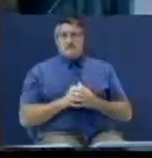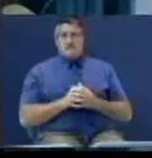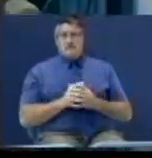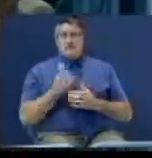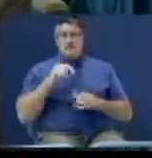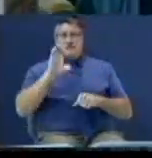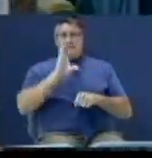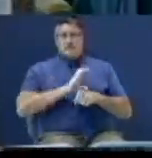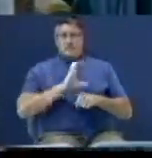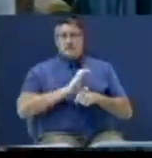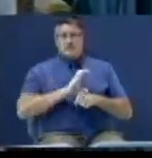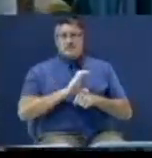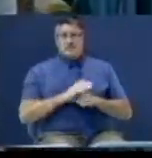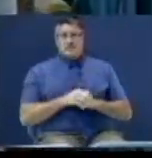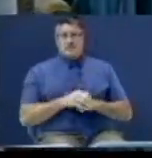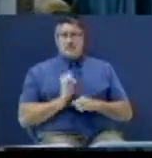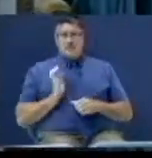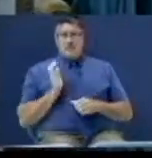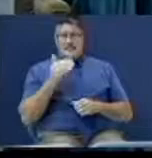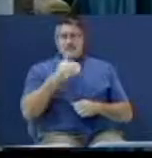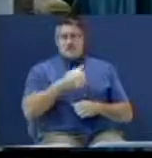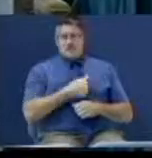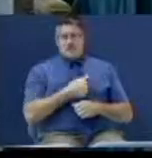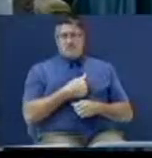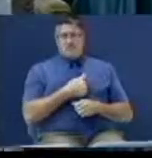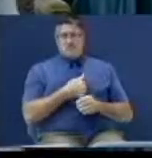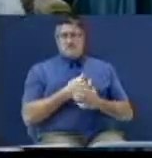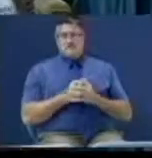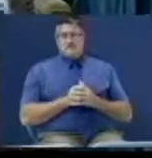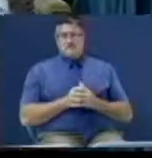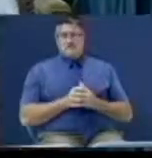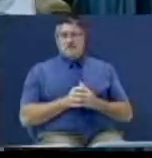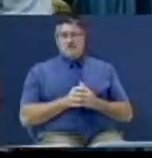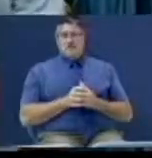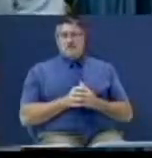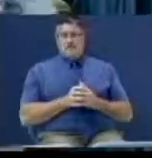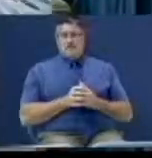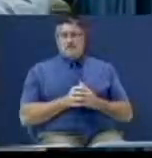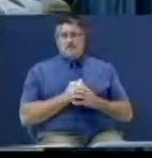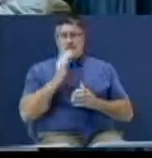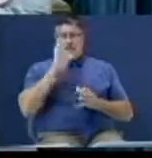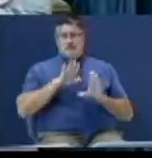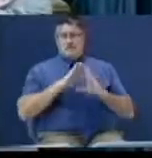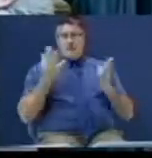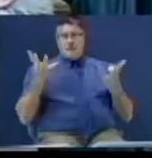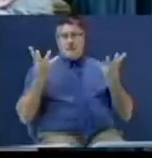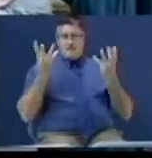the church, and souls. God has opened so many doors right now.